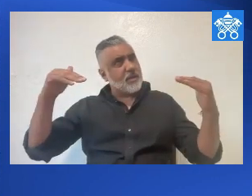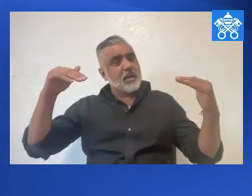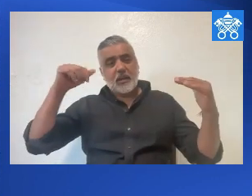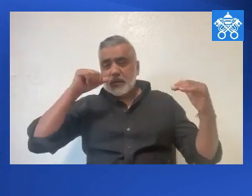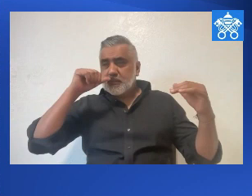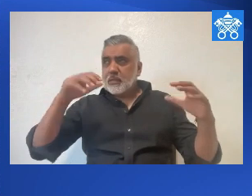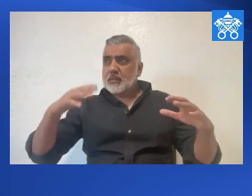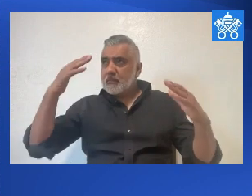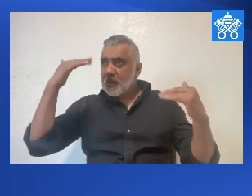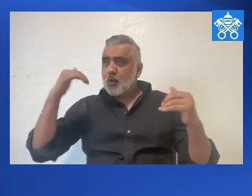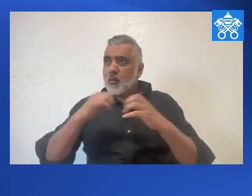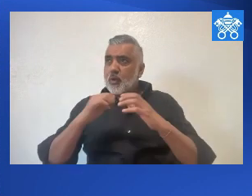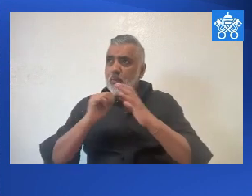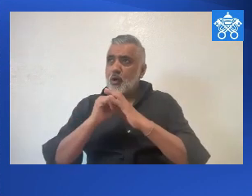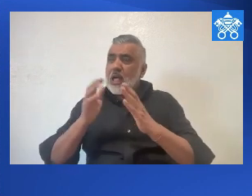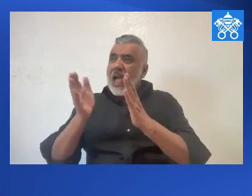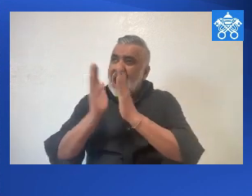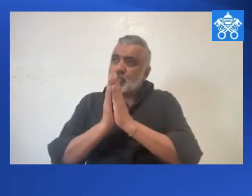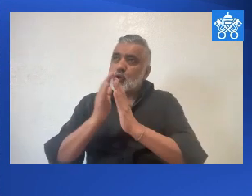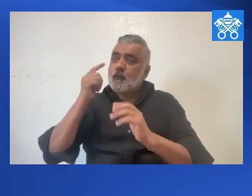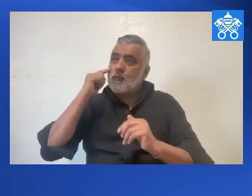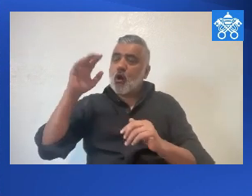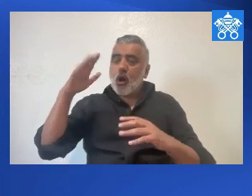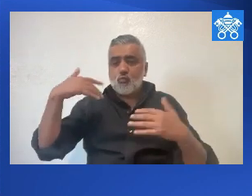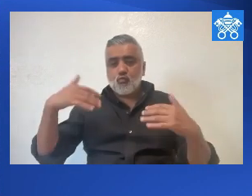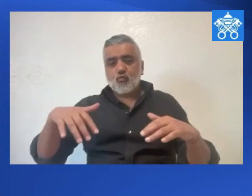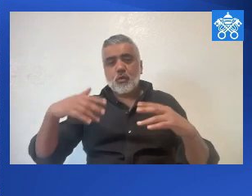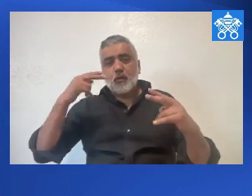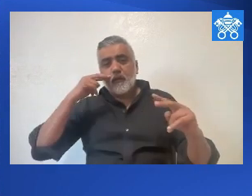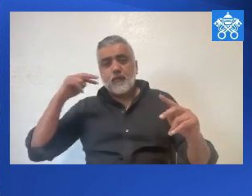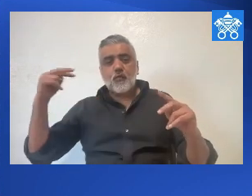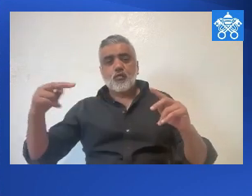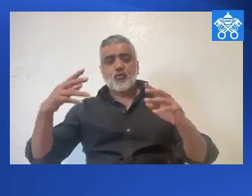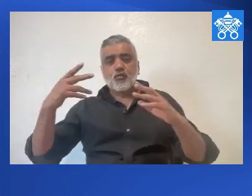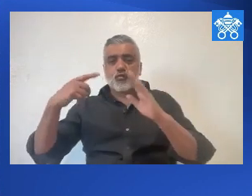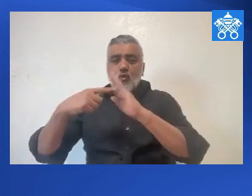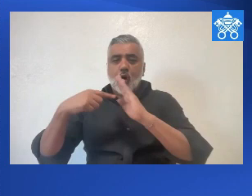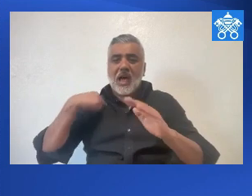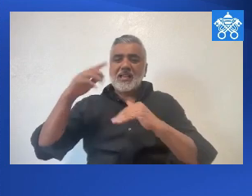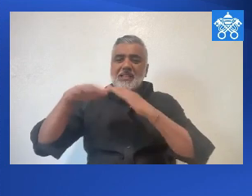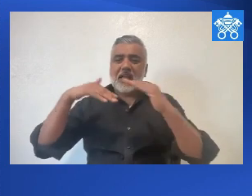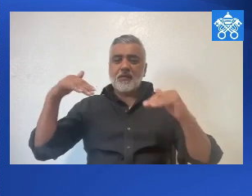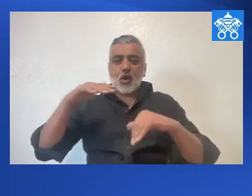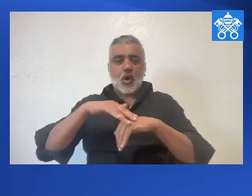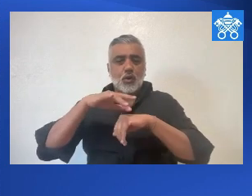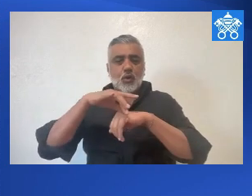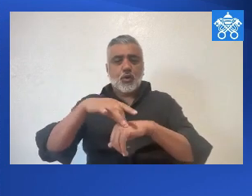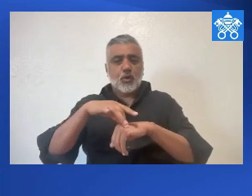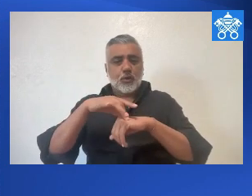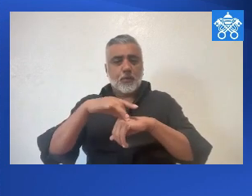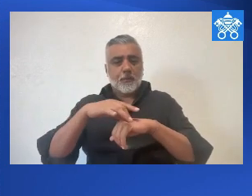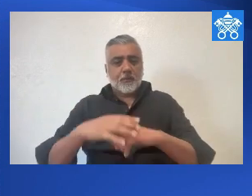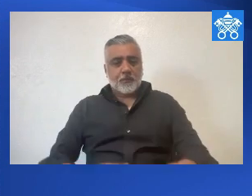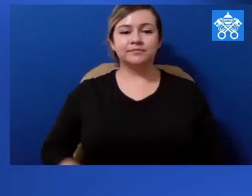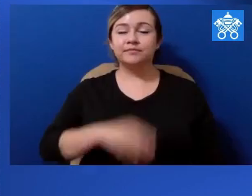think of heaven. Let us bless Mary with our prayer and let us ask her for a prophetic view capable of glimpsing heaven